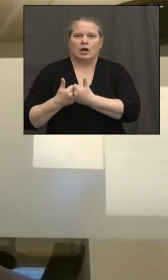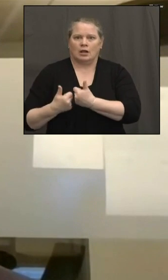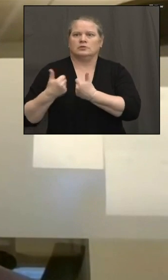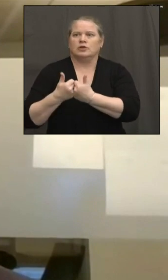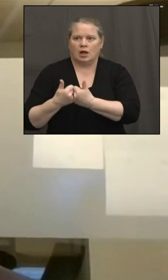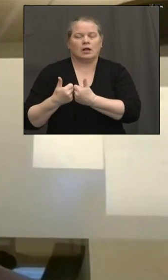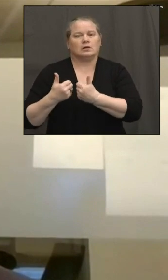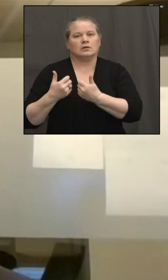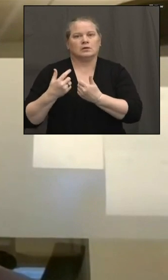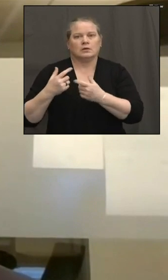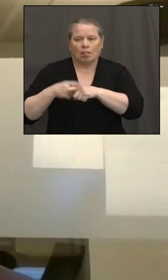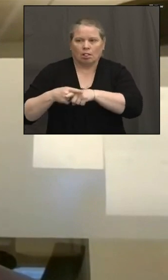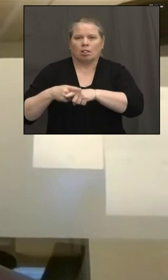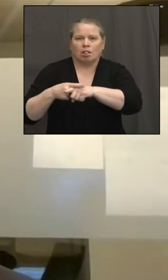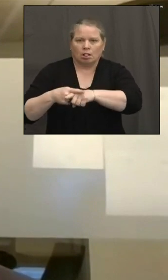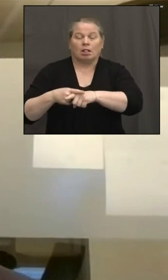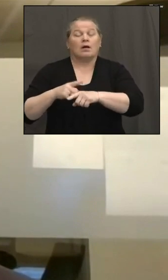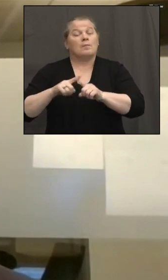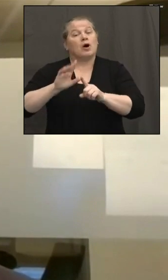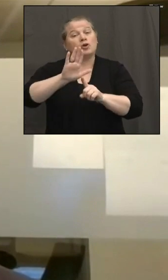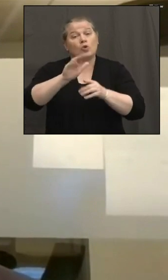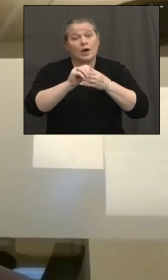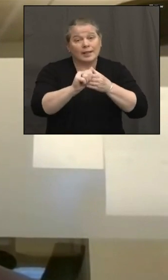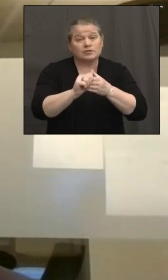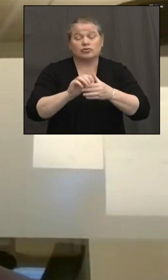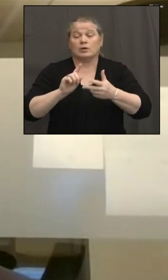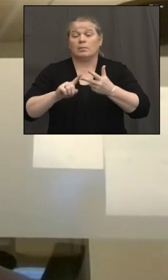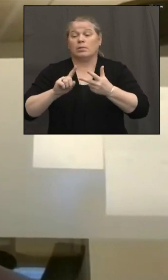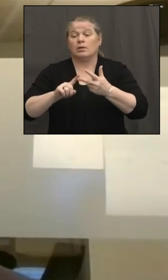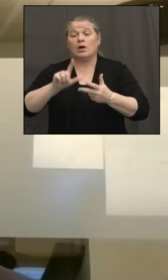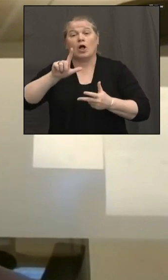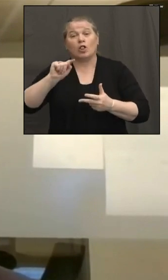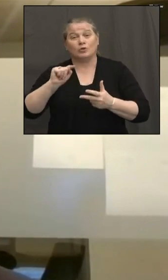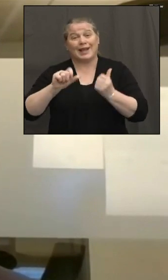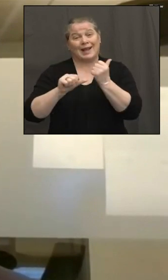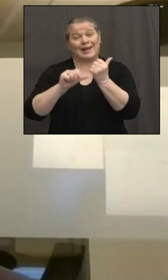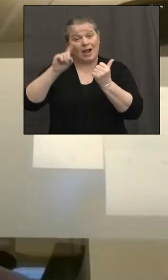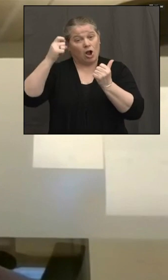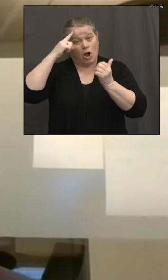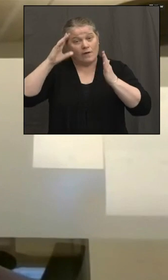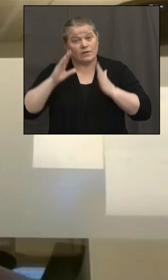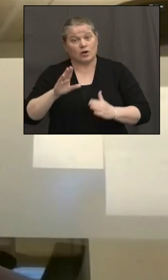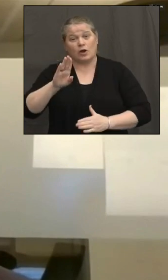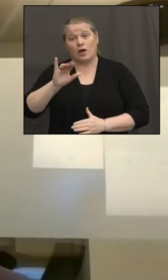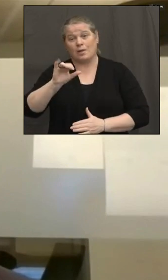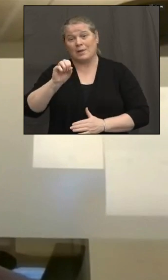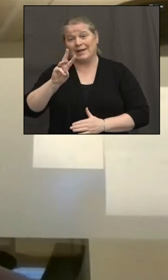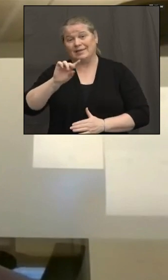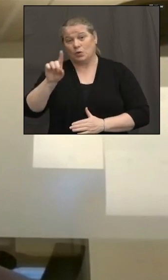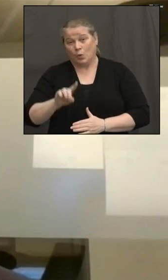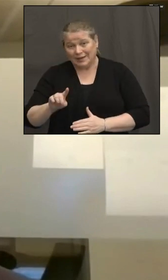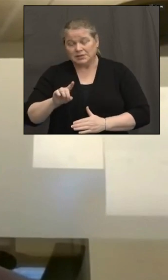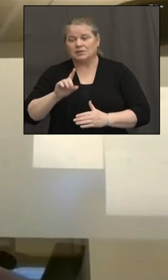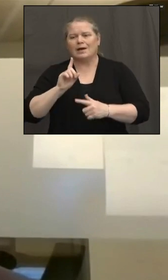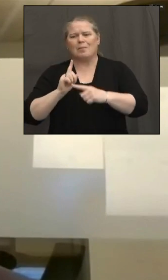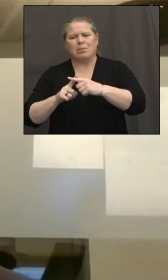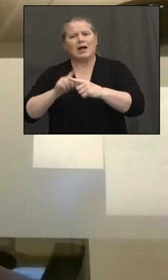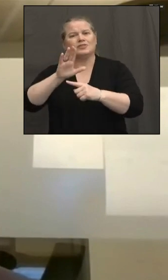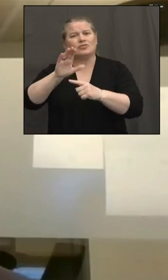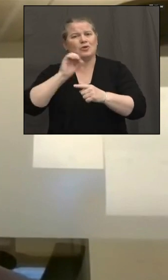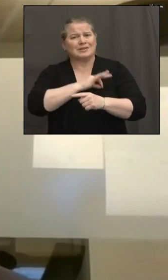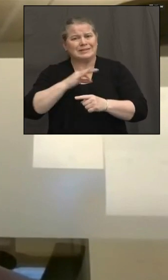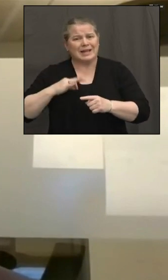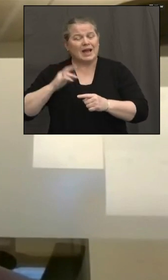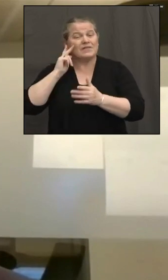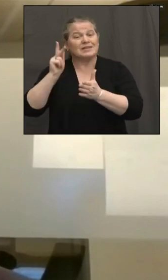leadership of Lieutenant Governor Beisiewicz. And then I have to acknowledge the great work of your staff, of Secretary McCaw, of